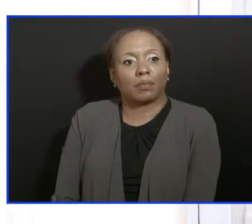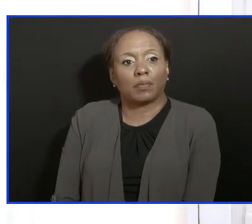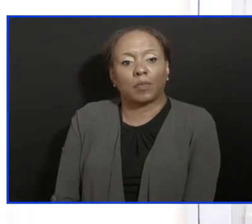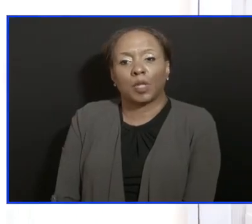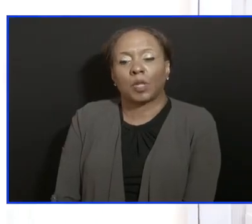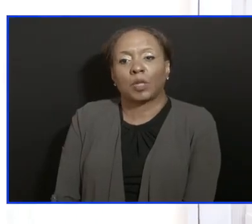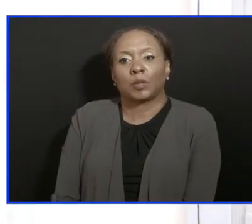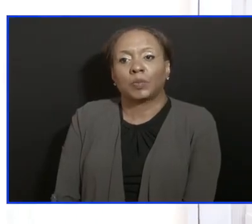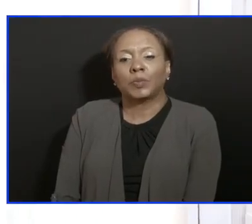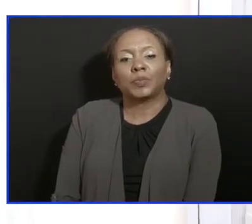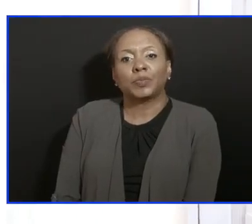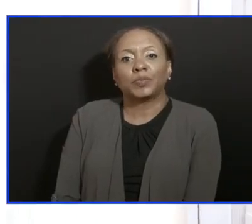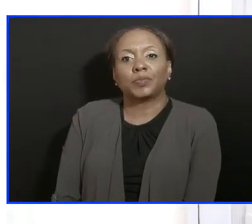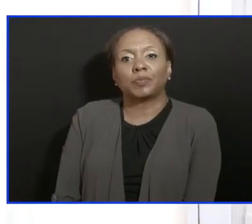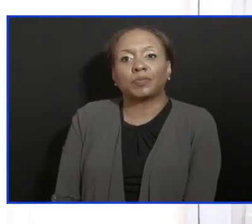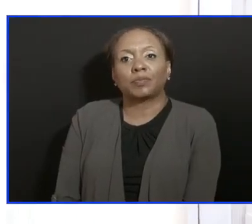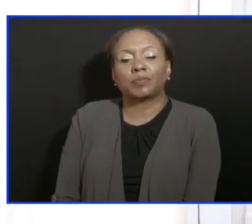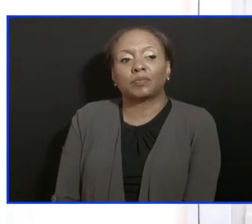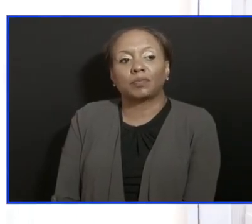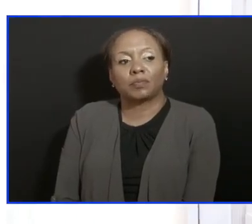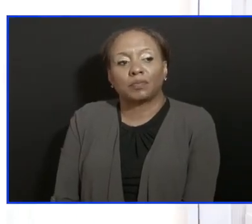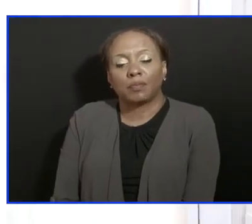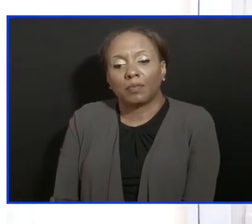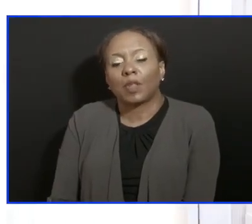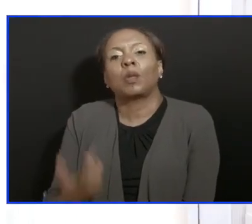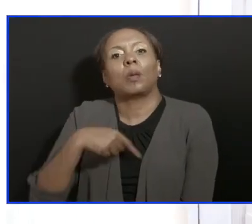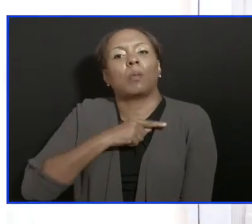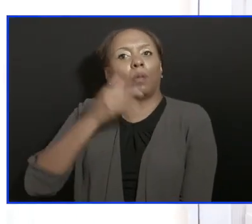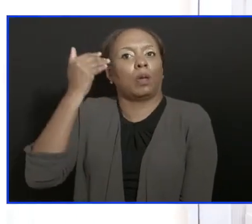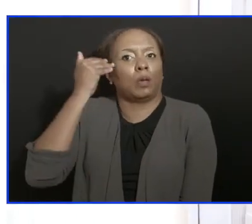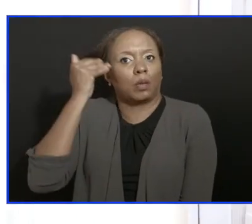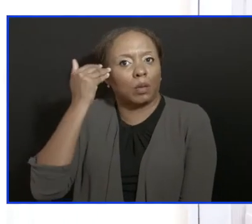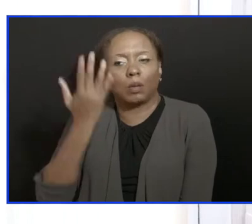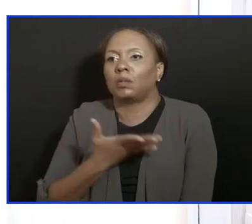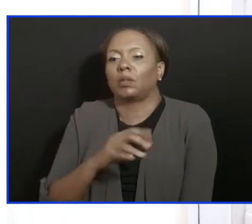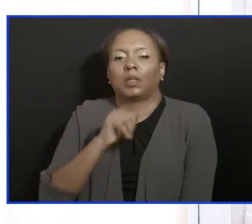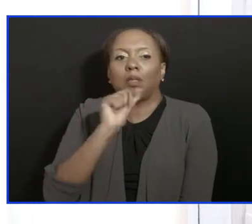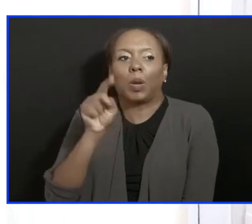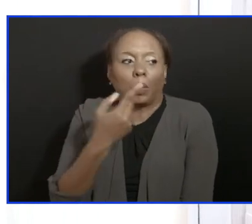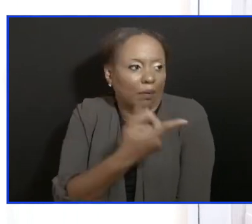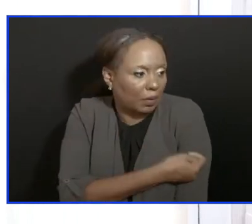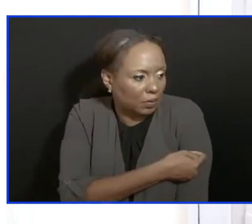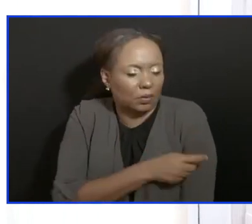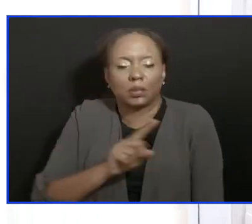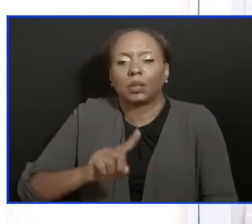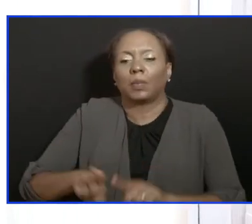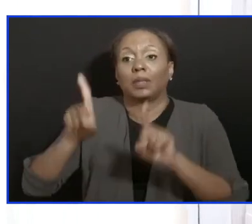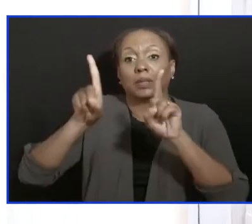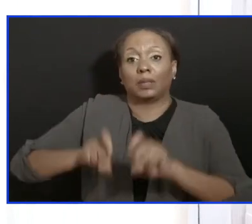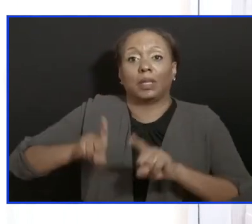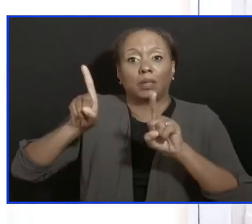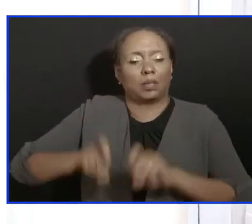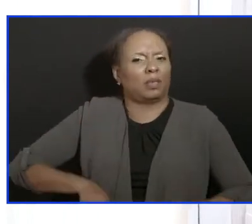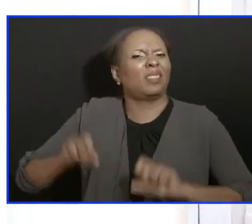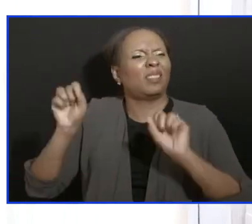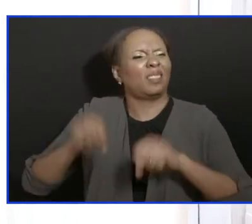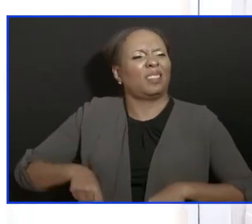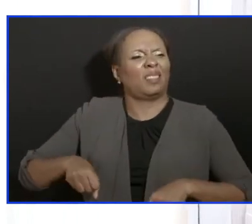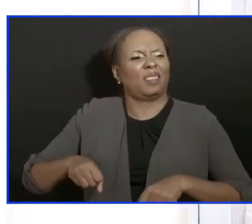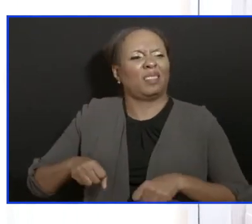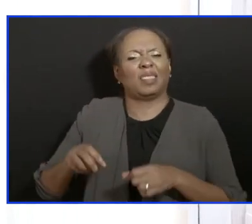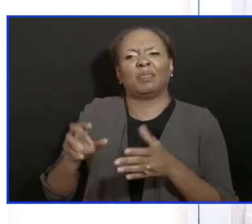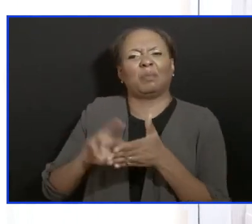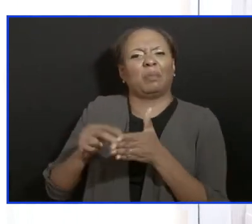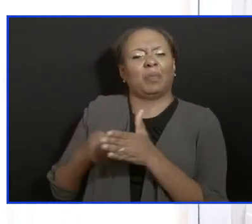to the destination is not vaccines. We accept that testing can also give us an idea of safety. But we know it is